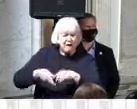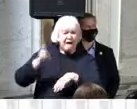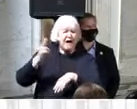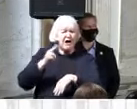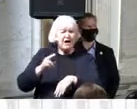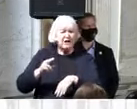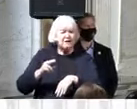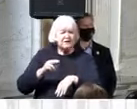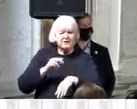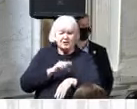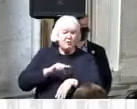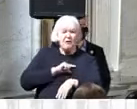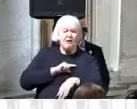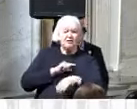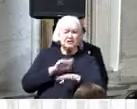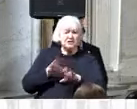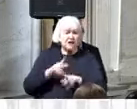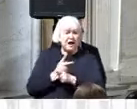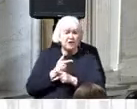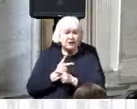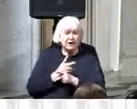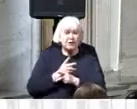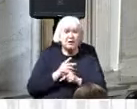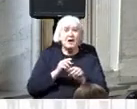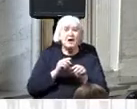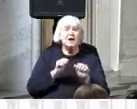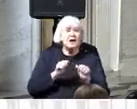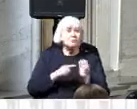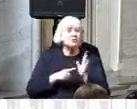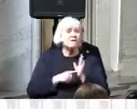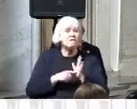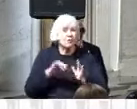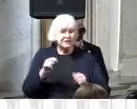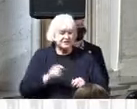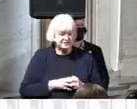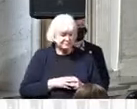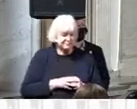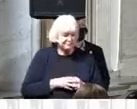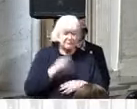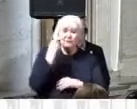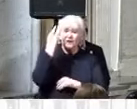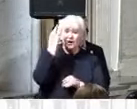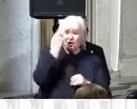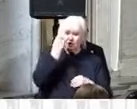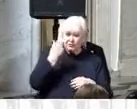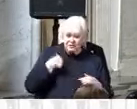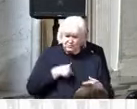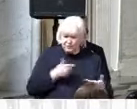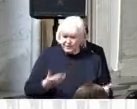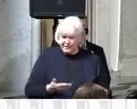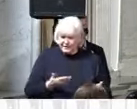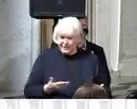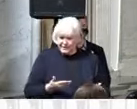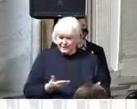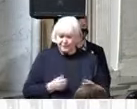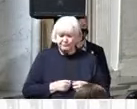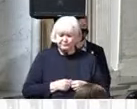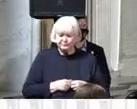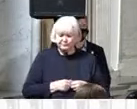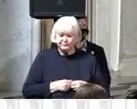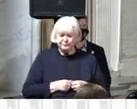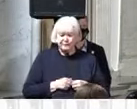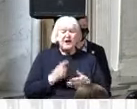today the treasury department and the occasion for our gathering has released a report titled the